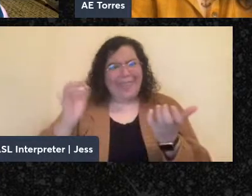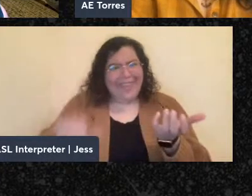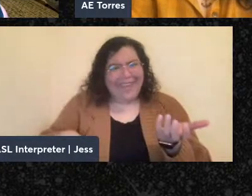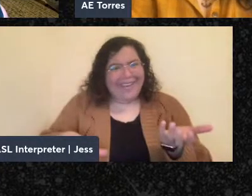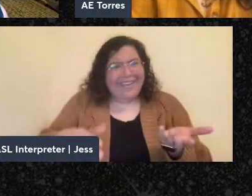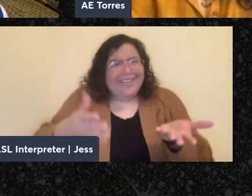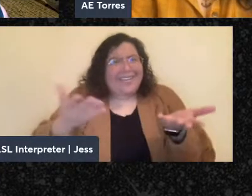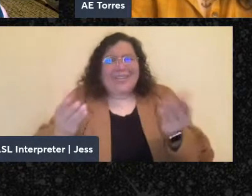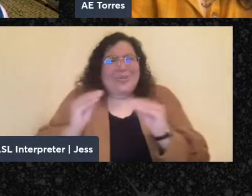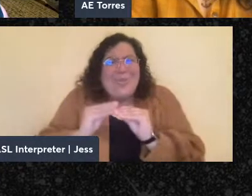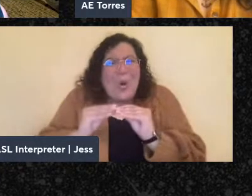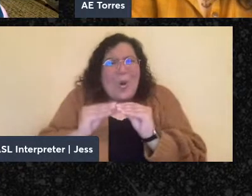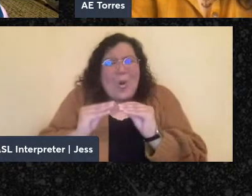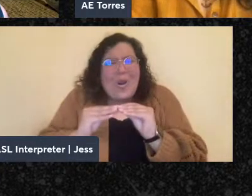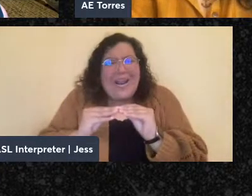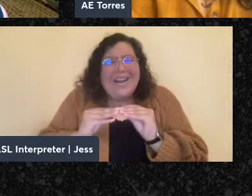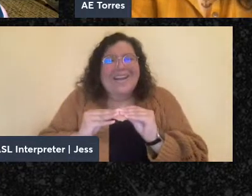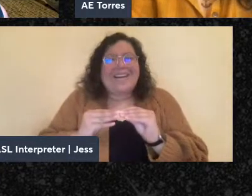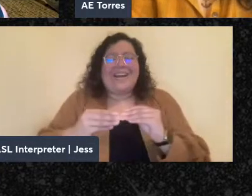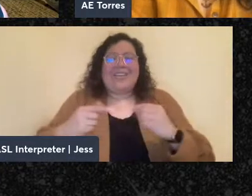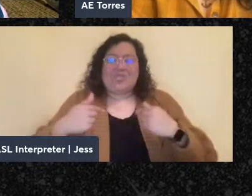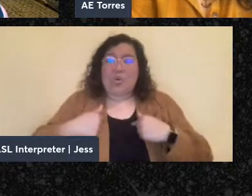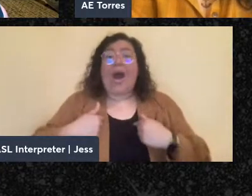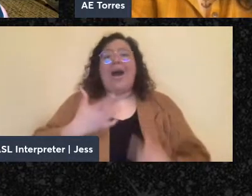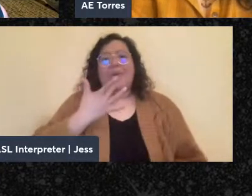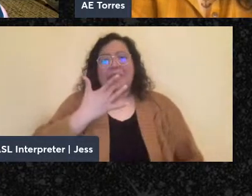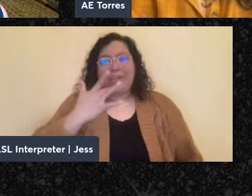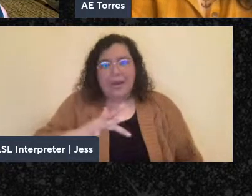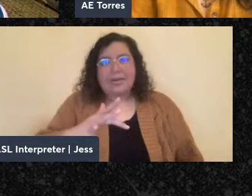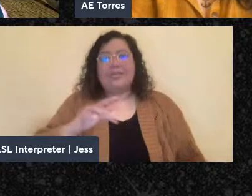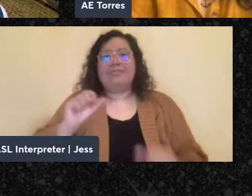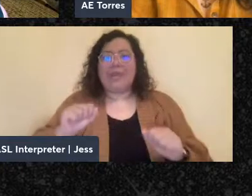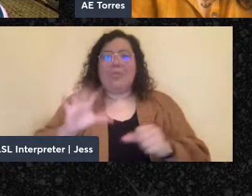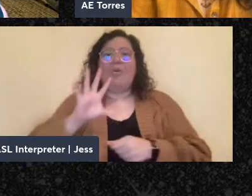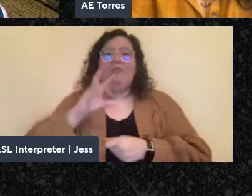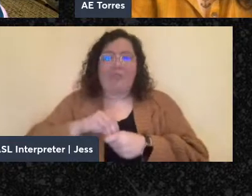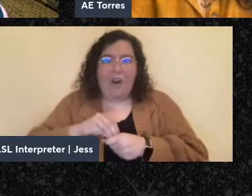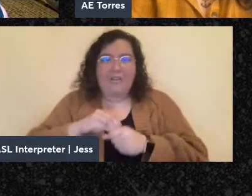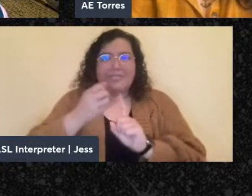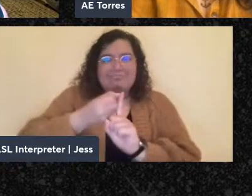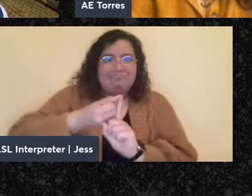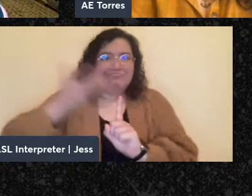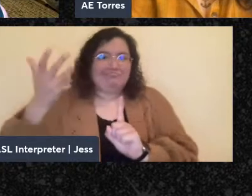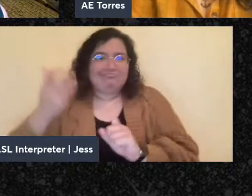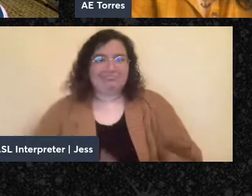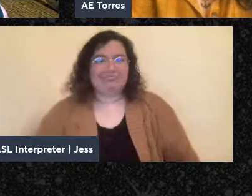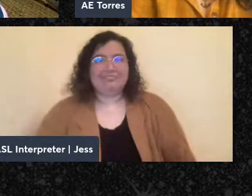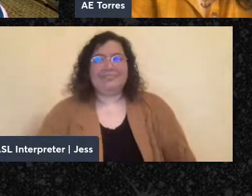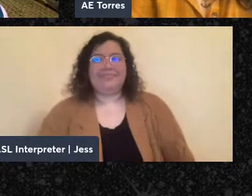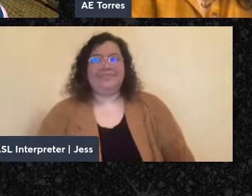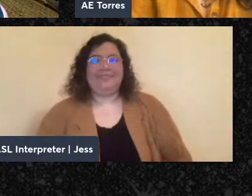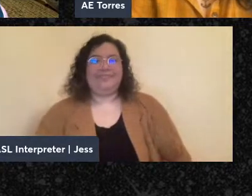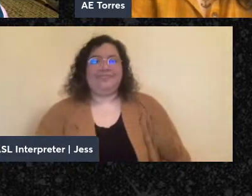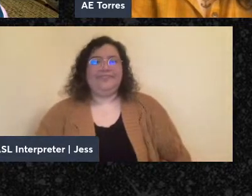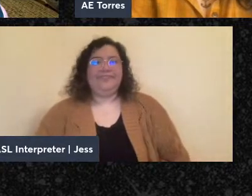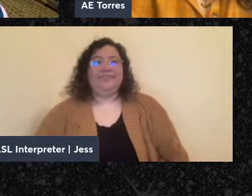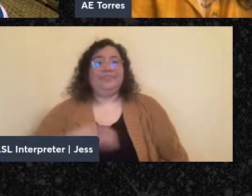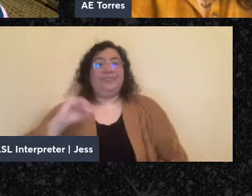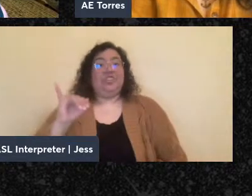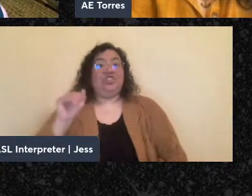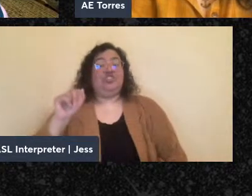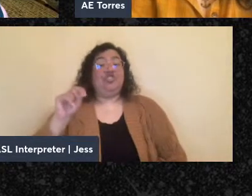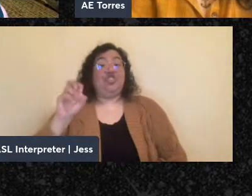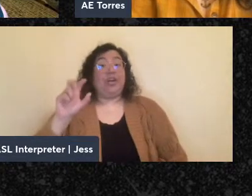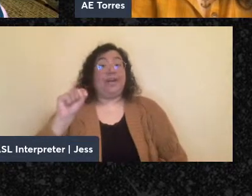know, I just felt like I was really, really lucky to be able to be involved with the book. Yeah, and I mean, some of what you have said have